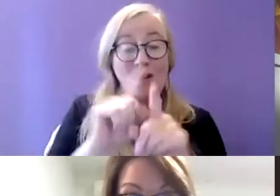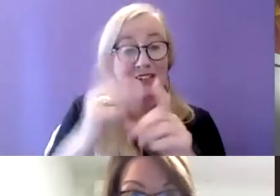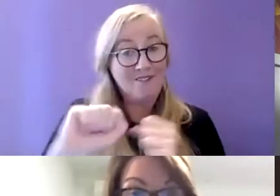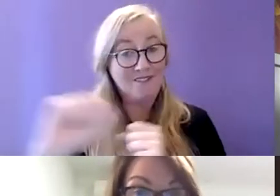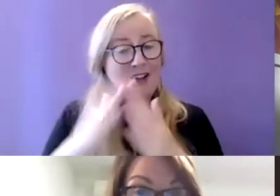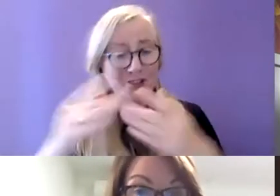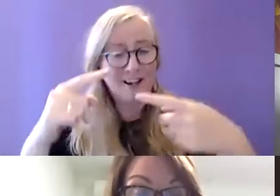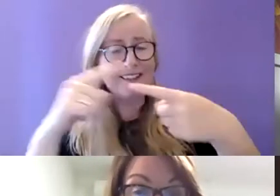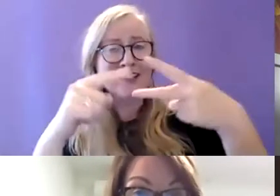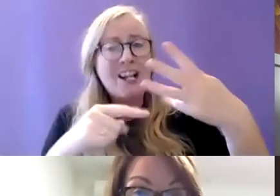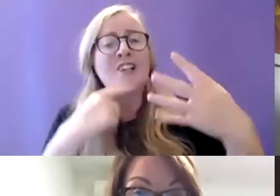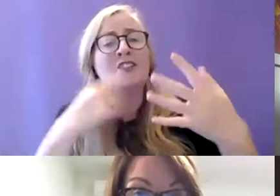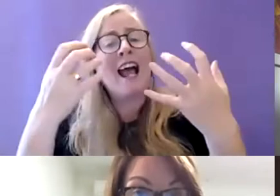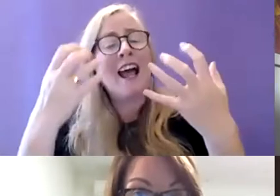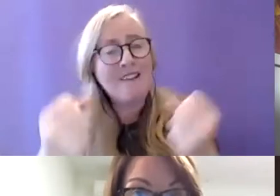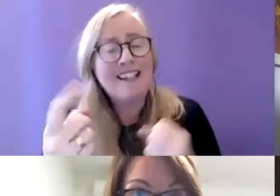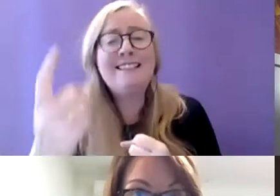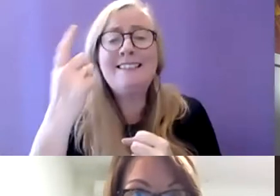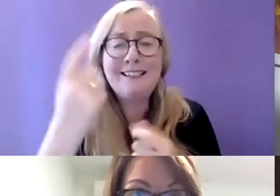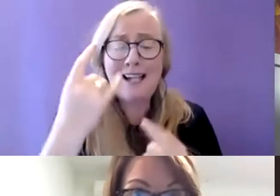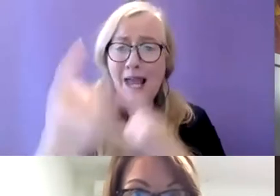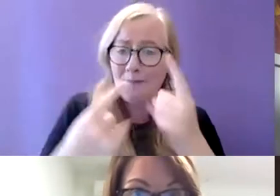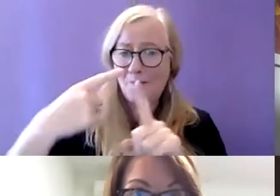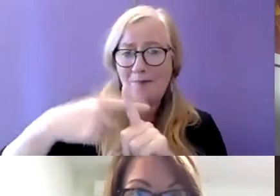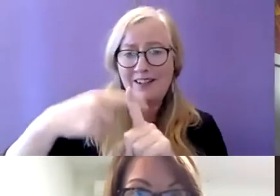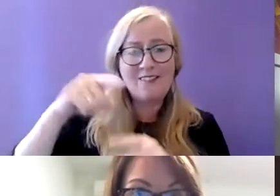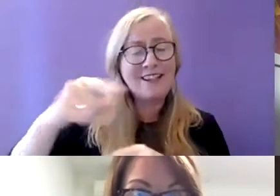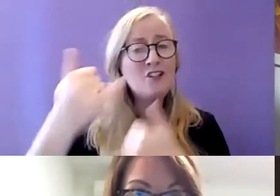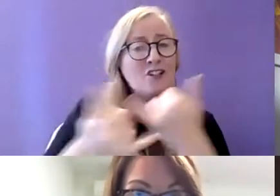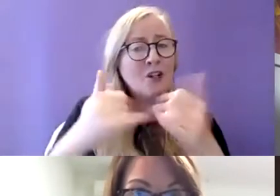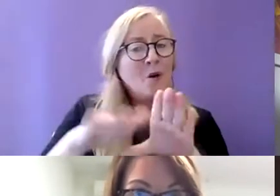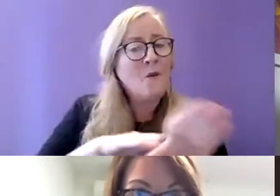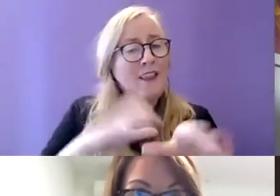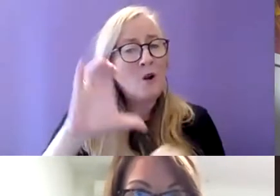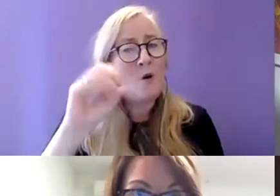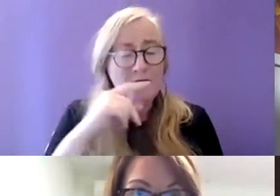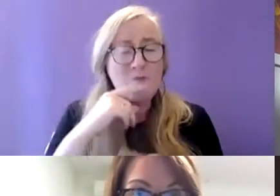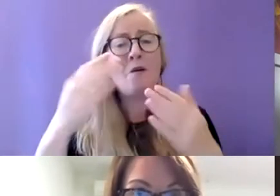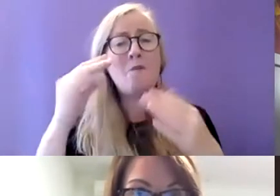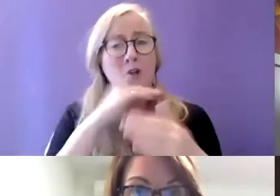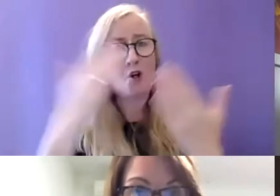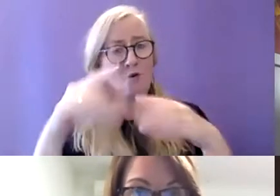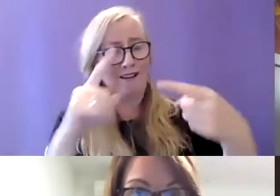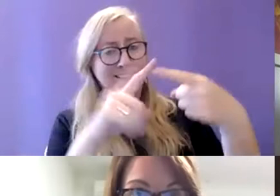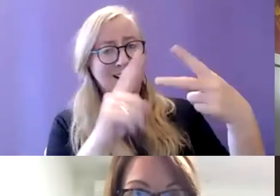so she's saying there's some positive outcomes that have happened this year with COVID as well and it things